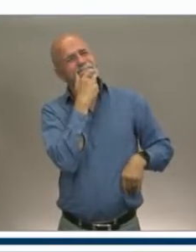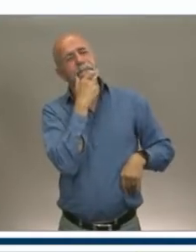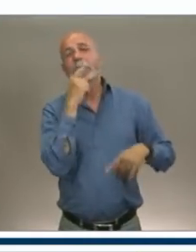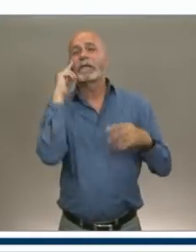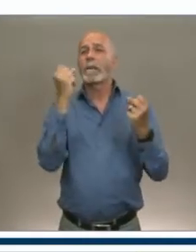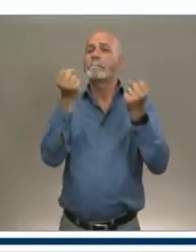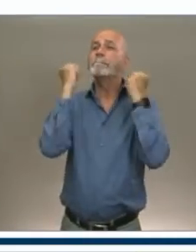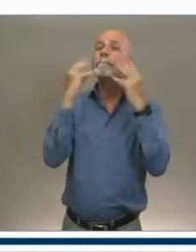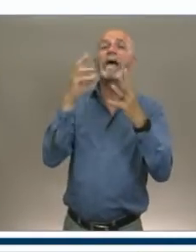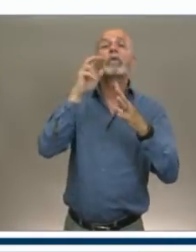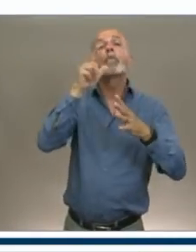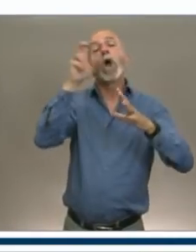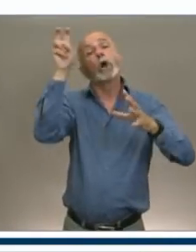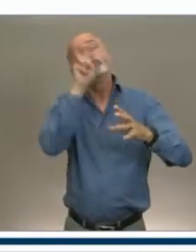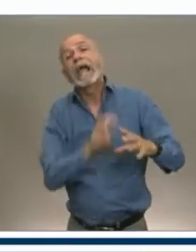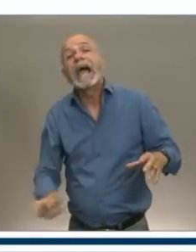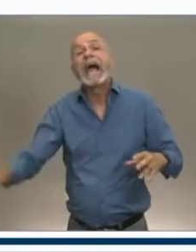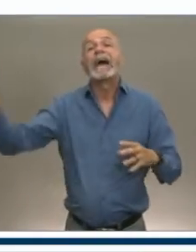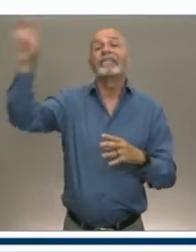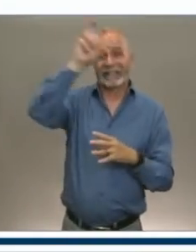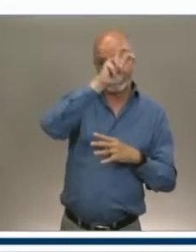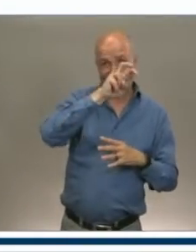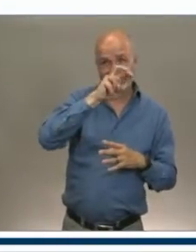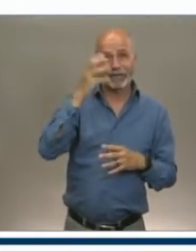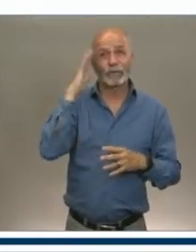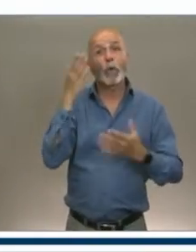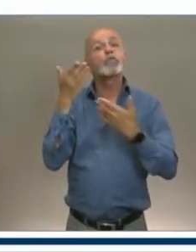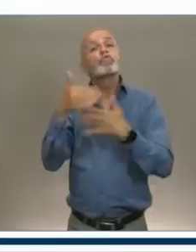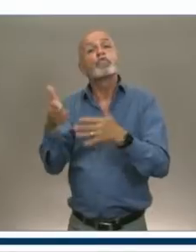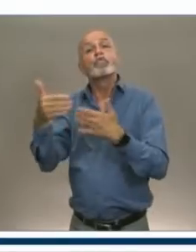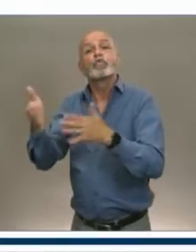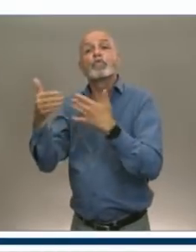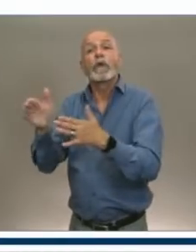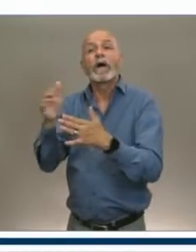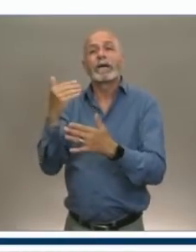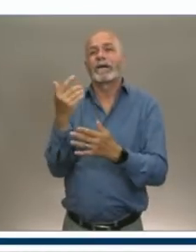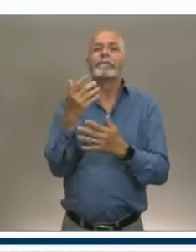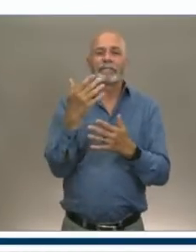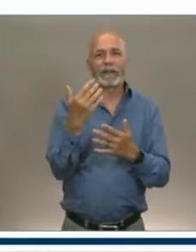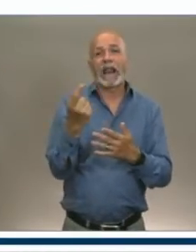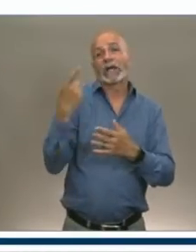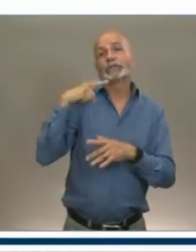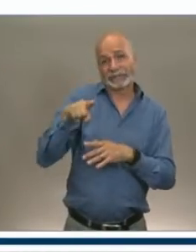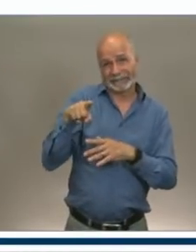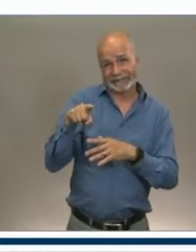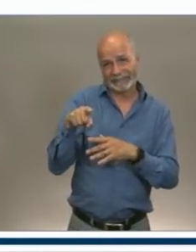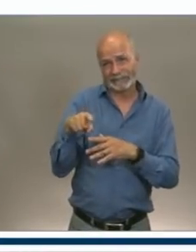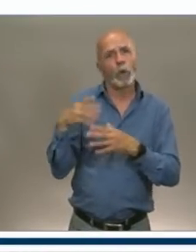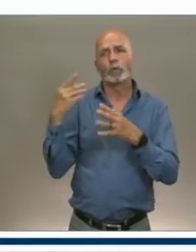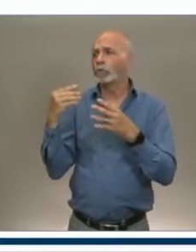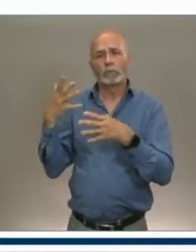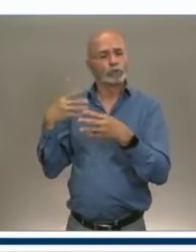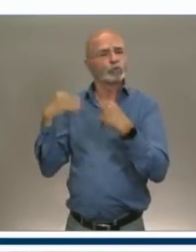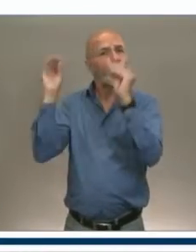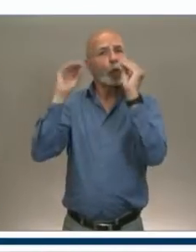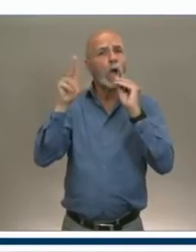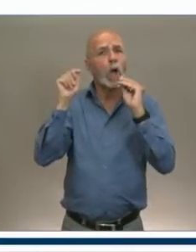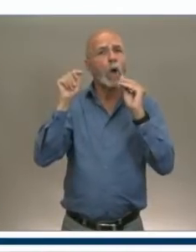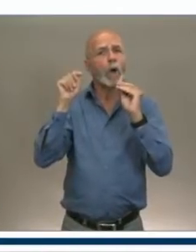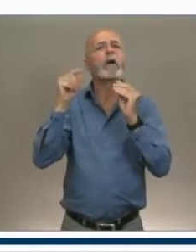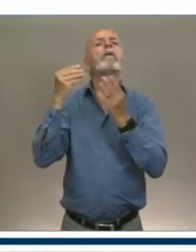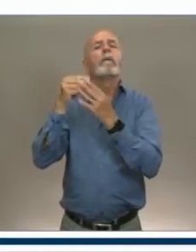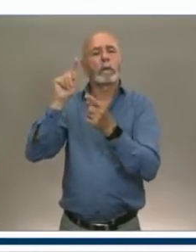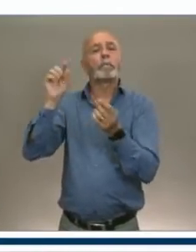had sold out their room nights last summer at a reduced rate, but they still were attracting people